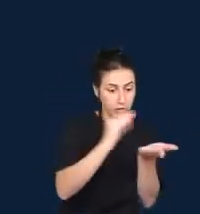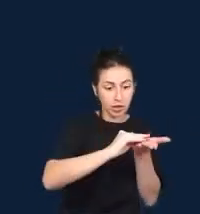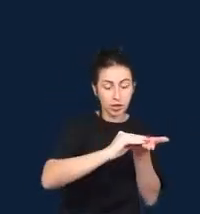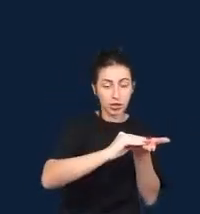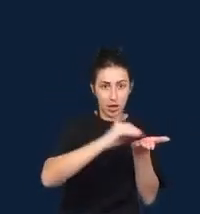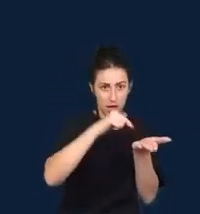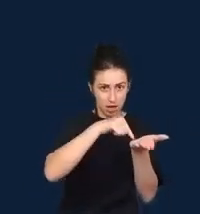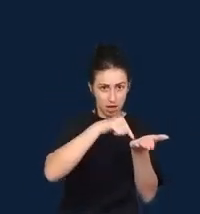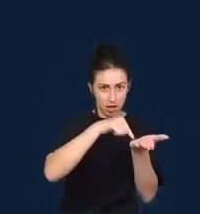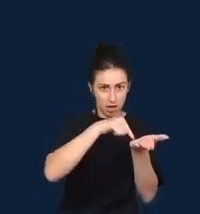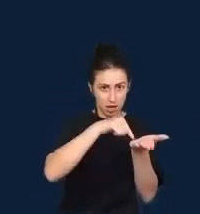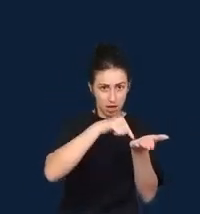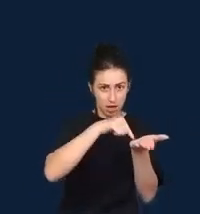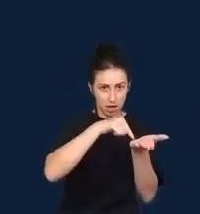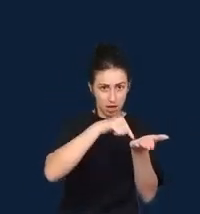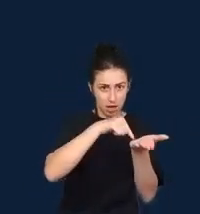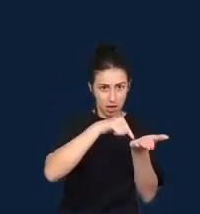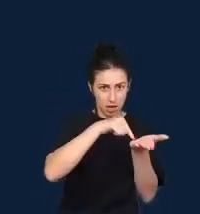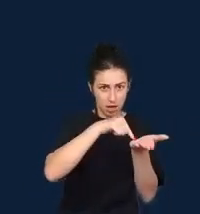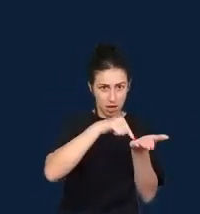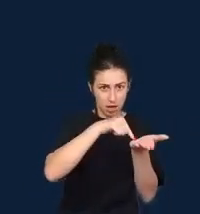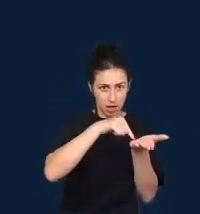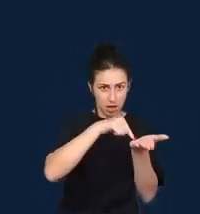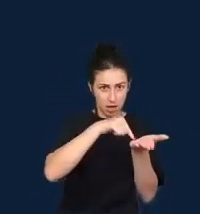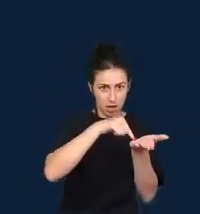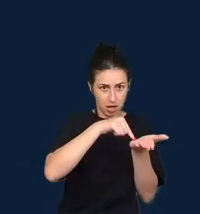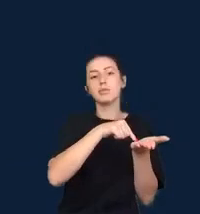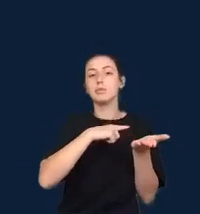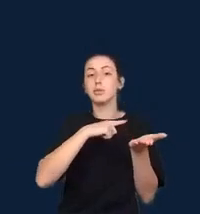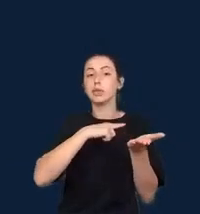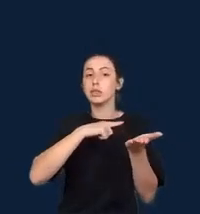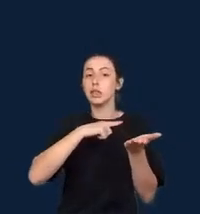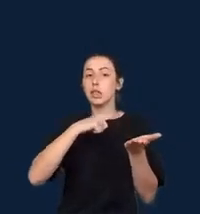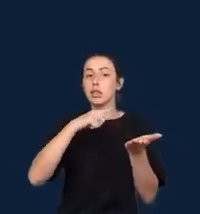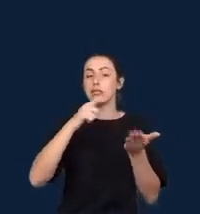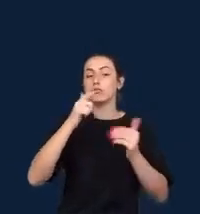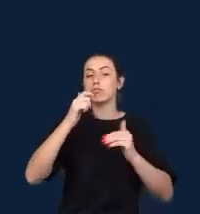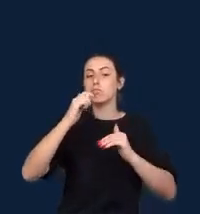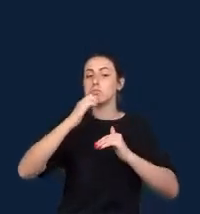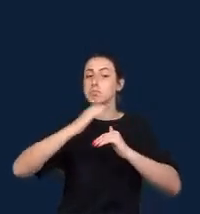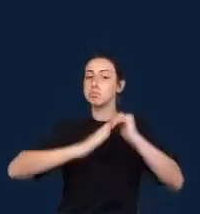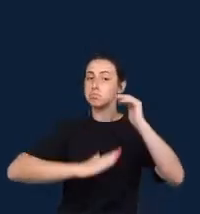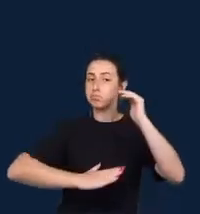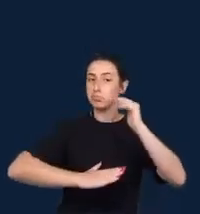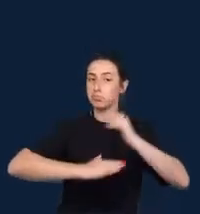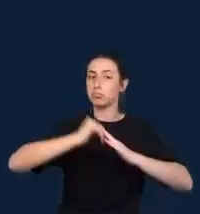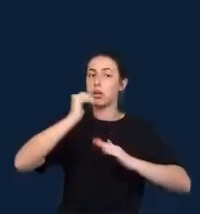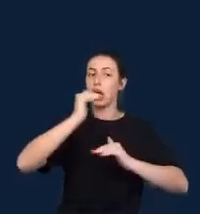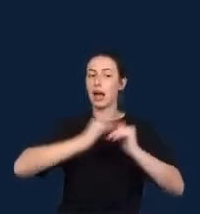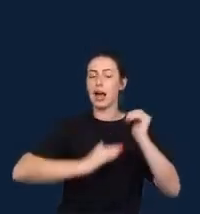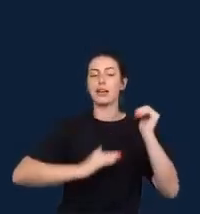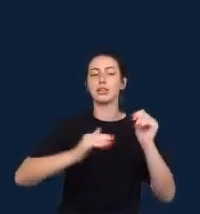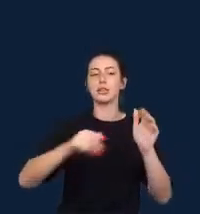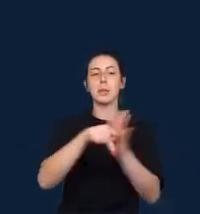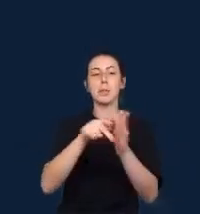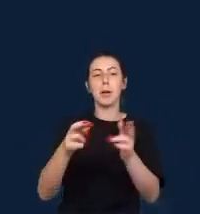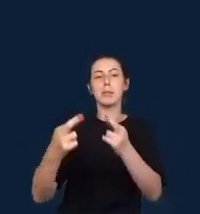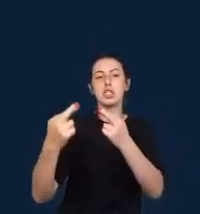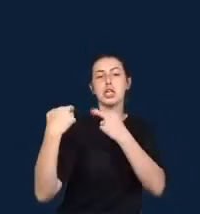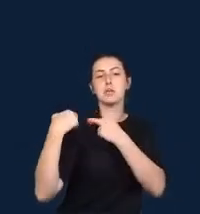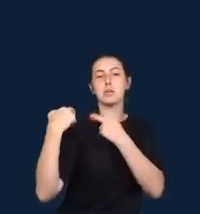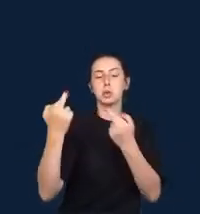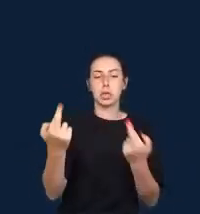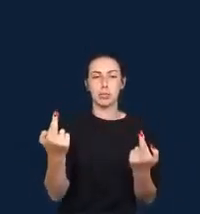accountability reporting and the book contains an entire section on this topic of algorithmic accountability